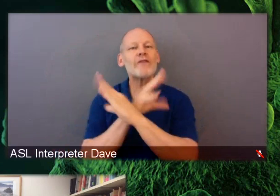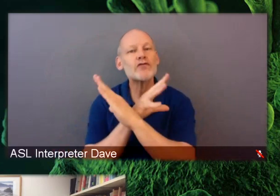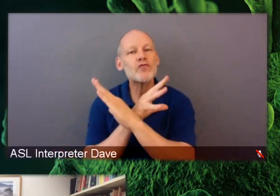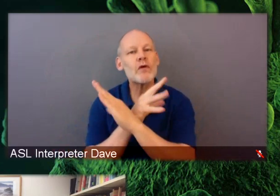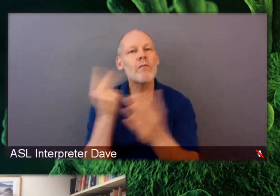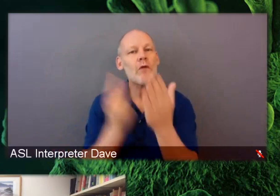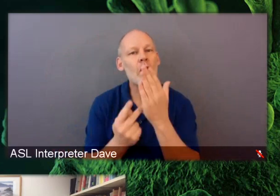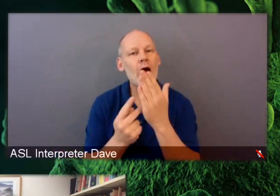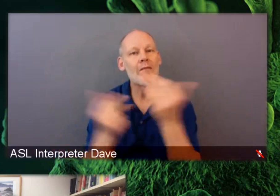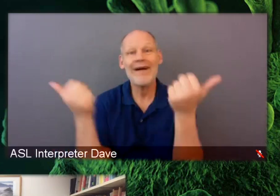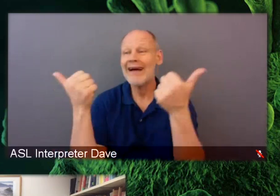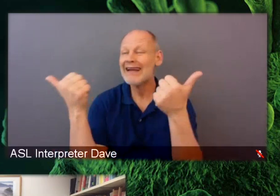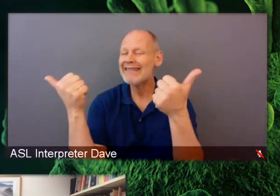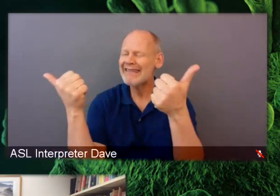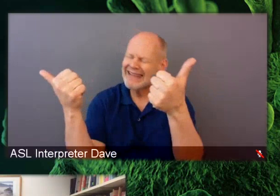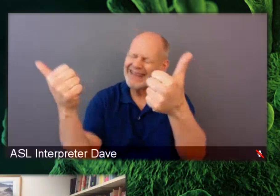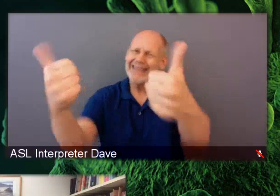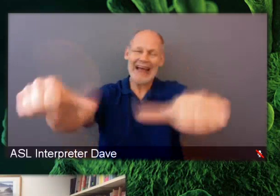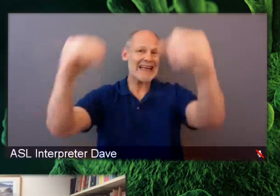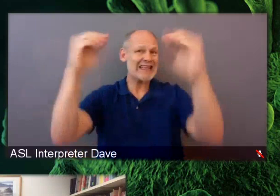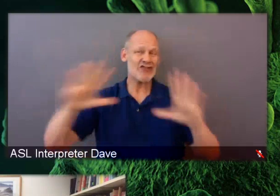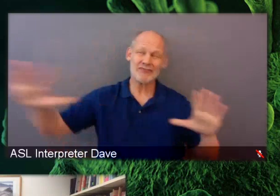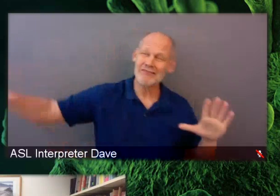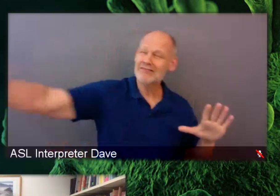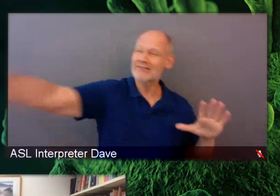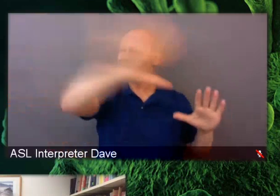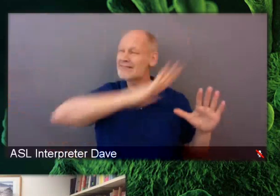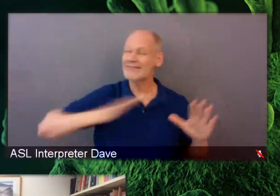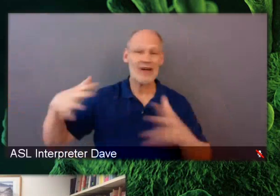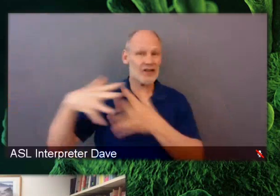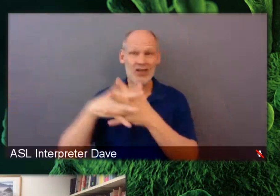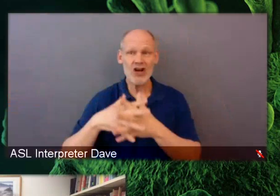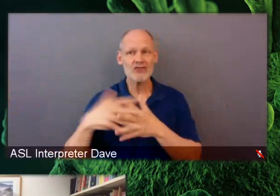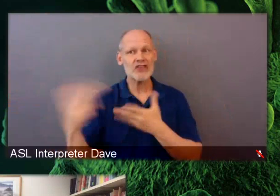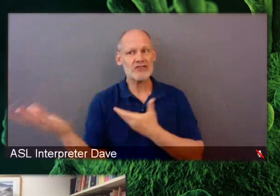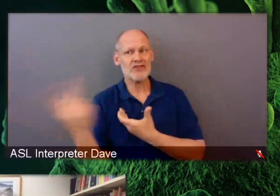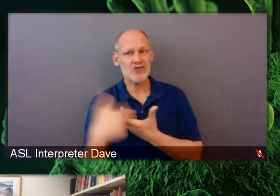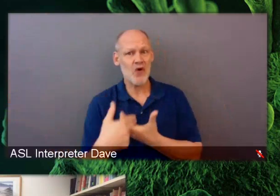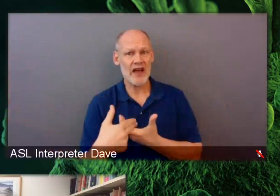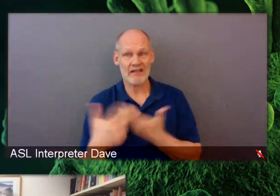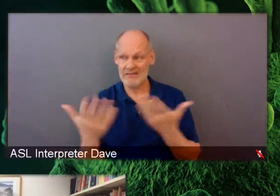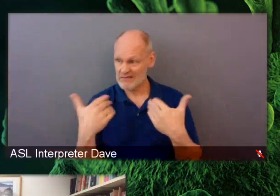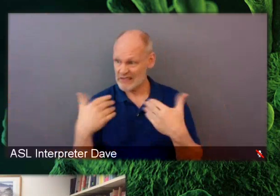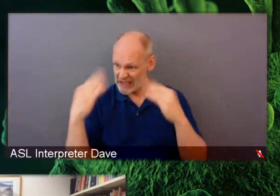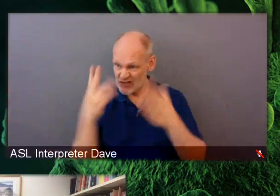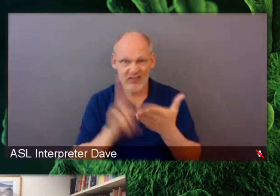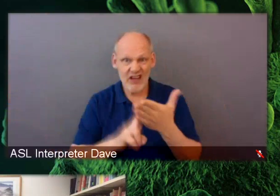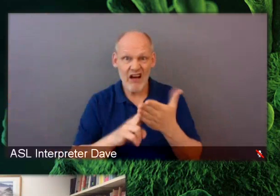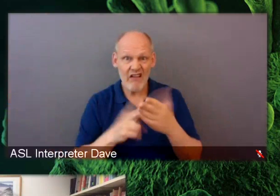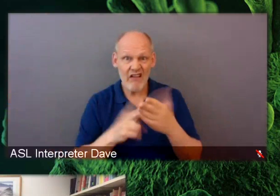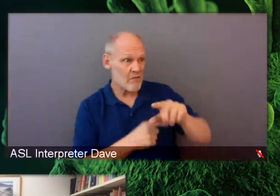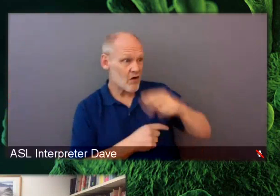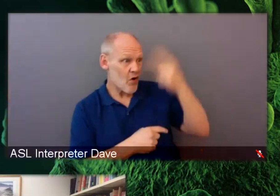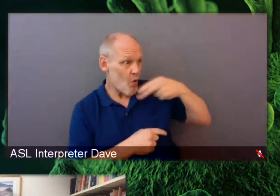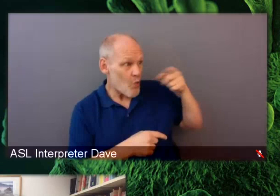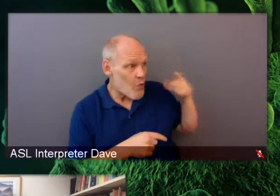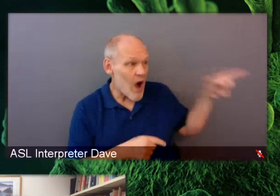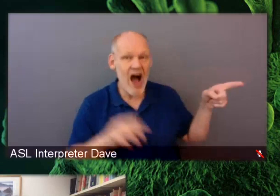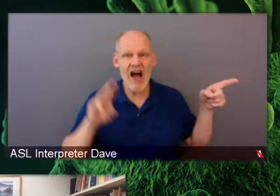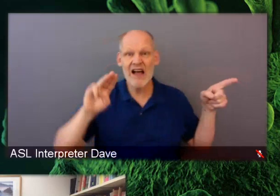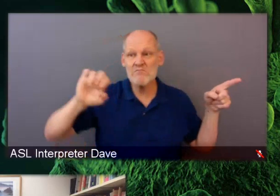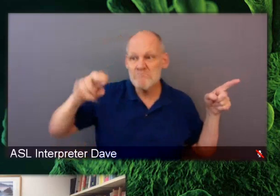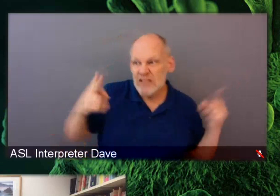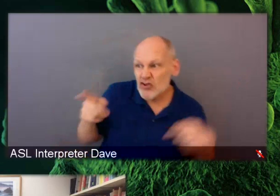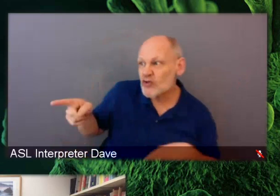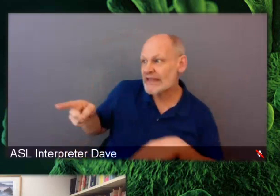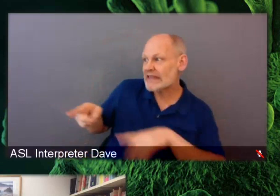country. And this is the first year that we have teachers participating from Hawaii, from Michigan, and that's open new possibilities for